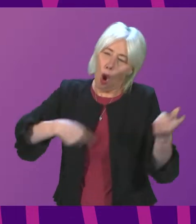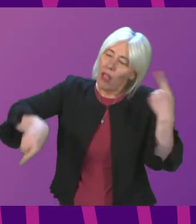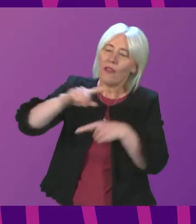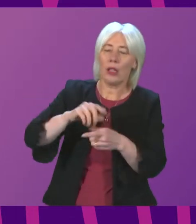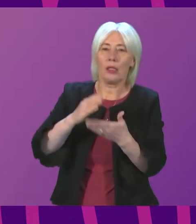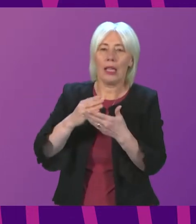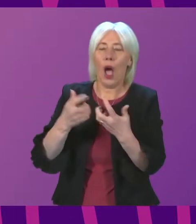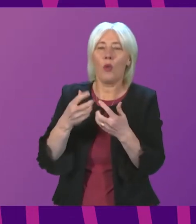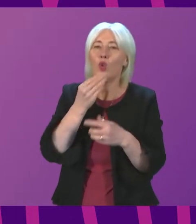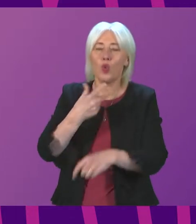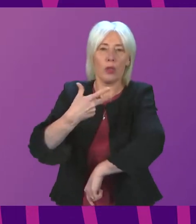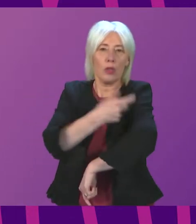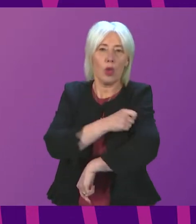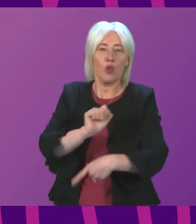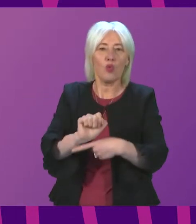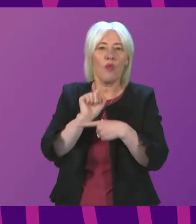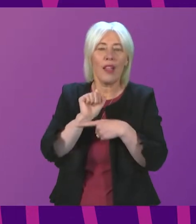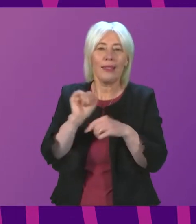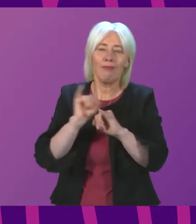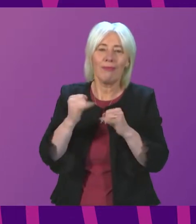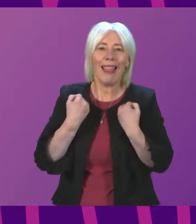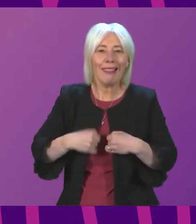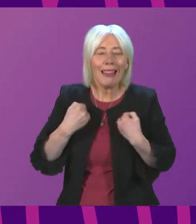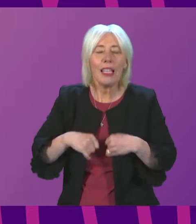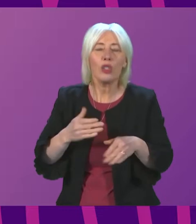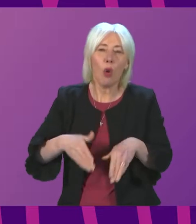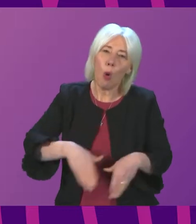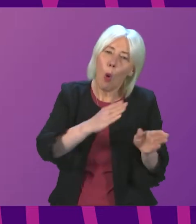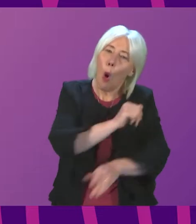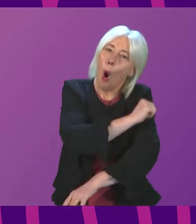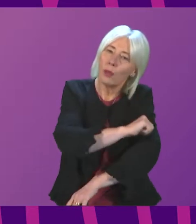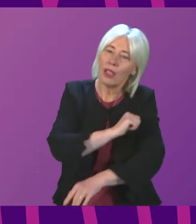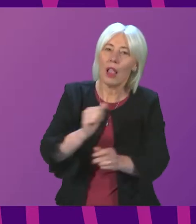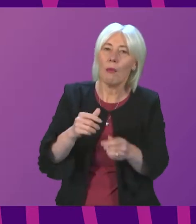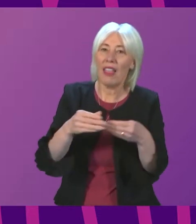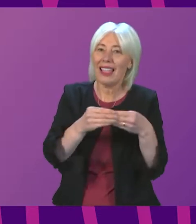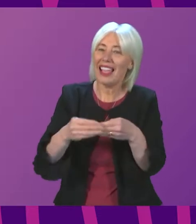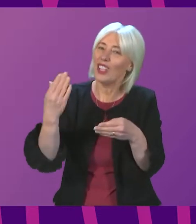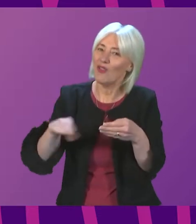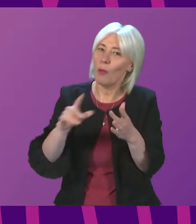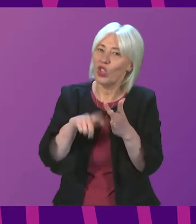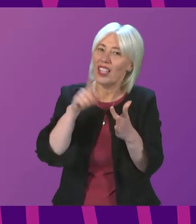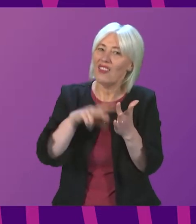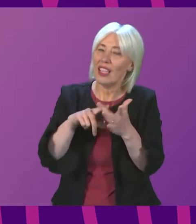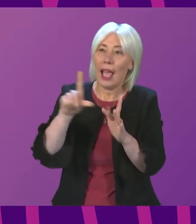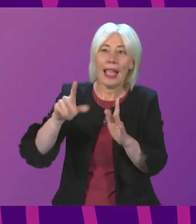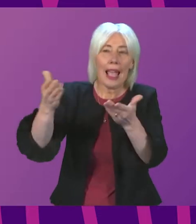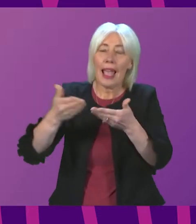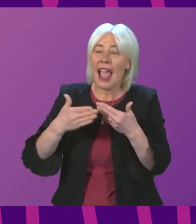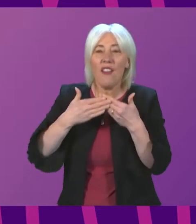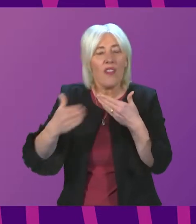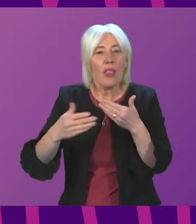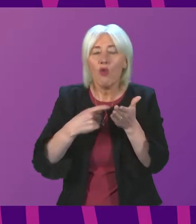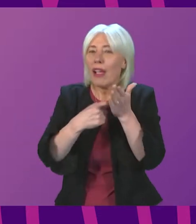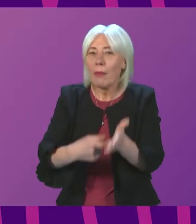prevent severe illness and hospitalisation. So, we will continue to be guided by the JCVI. We stand ready to consider any further recommendations